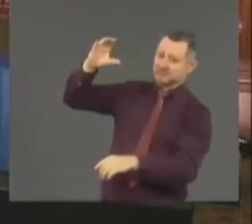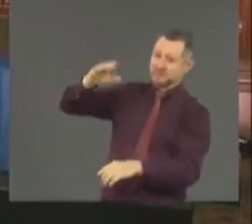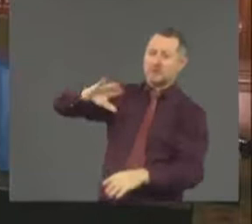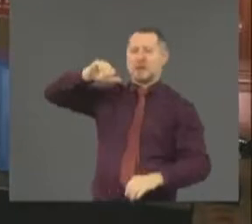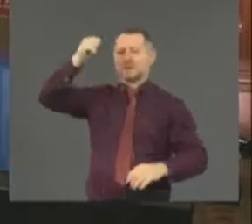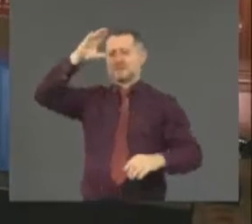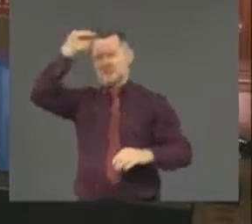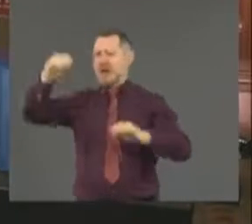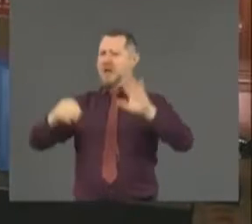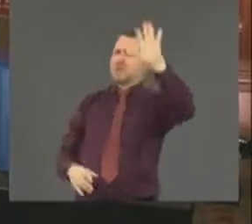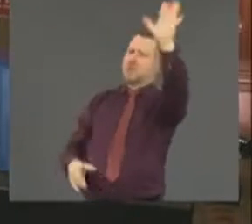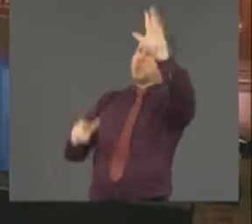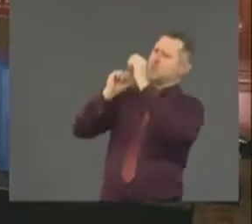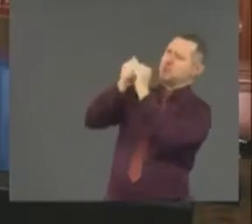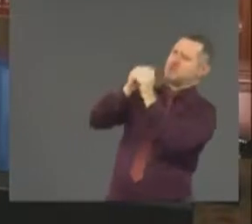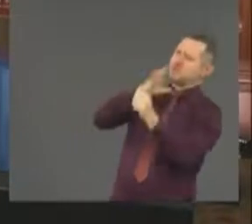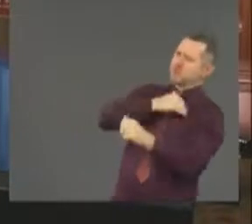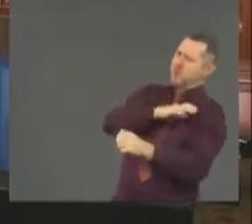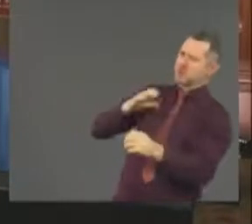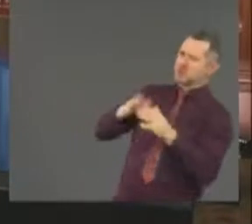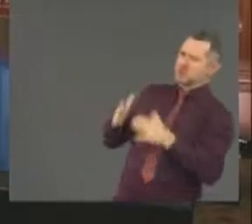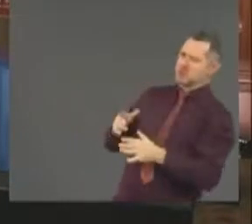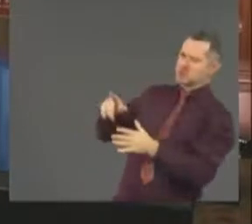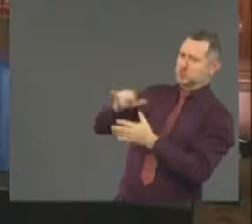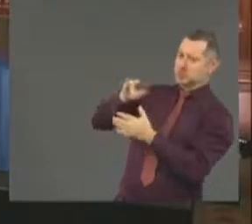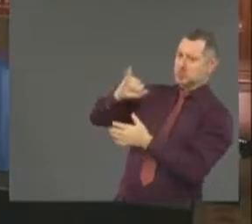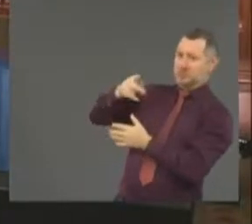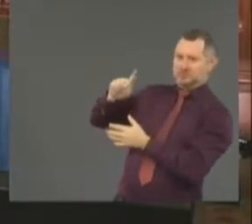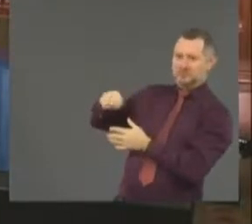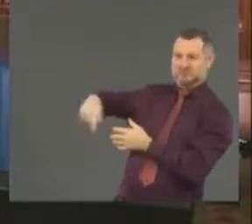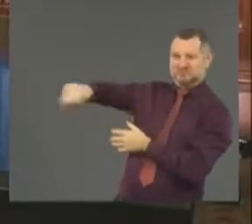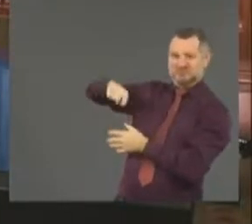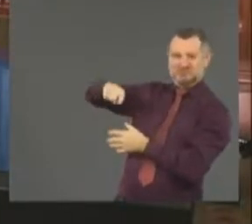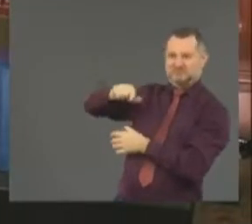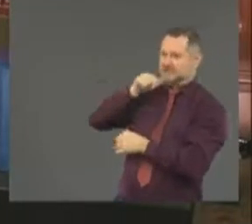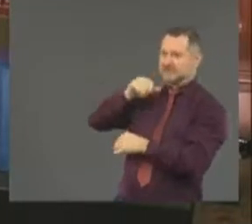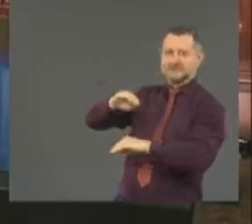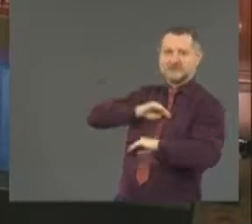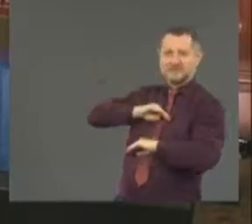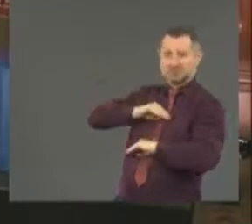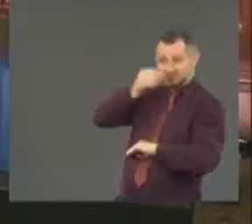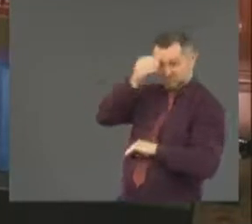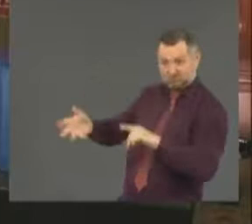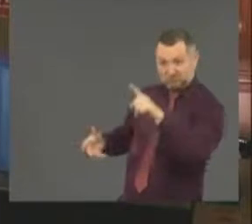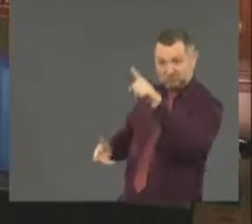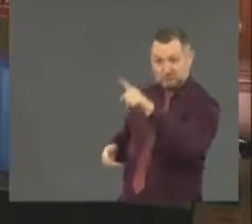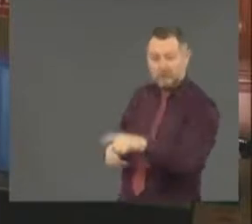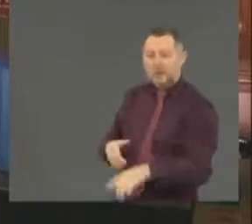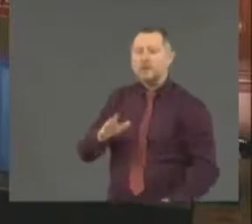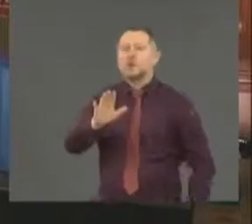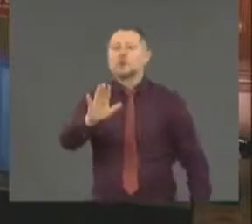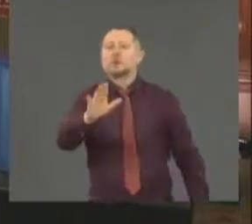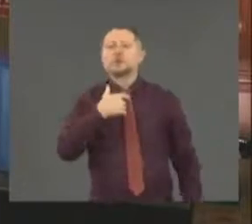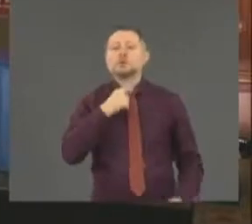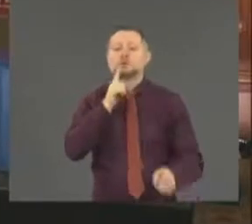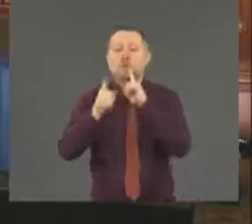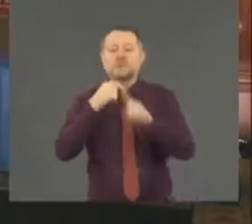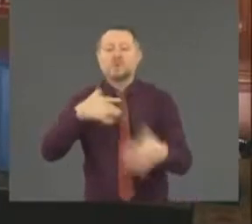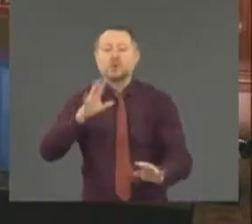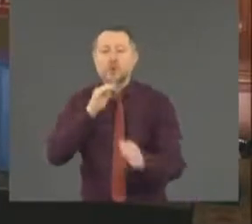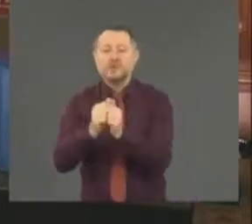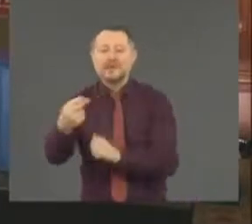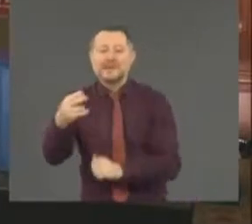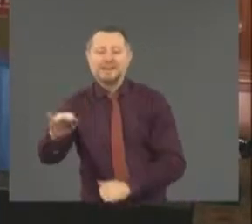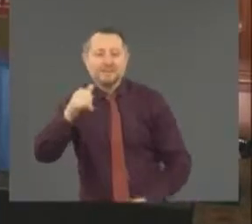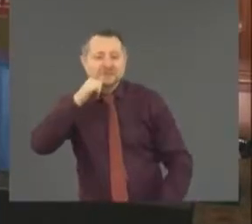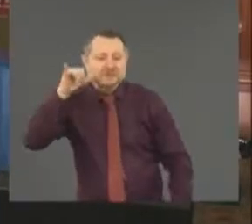displeasure known to him? I have not spoken to him today. spoke to them yesterday. And when you say do your job, that's a very, that's a broad mandate.